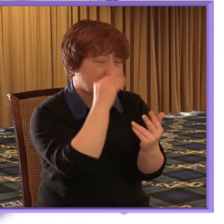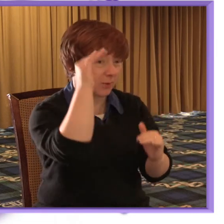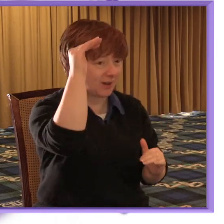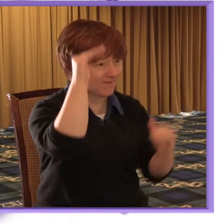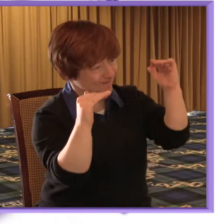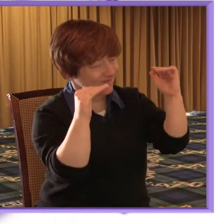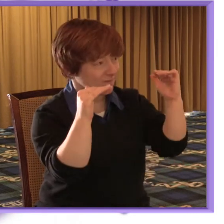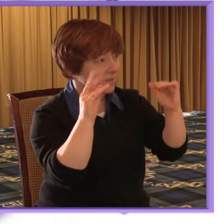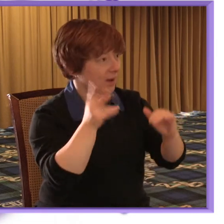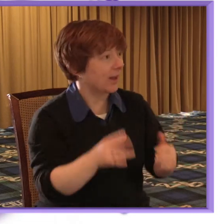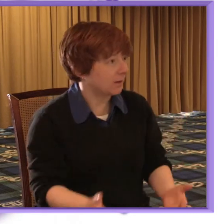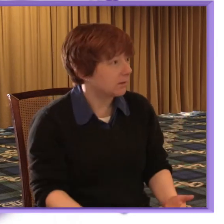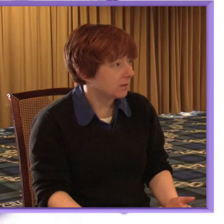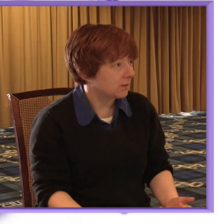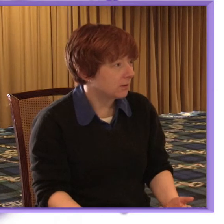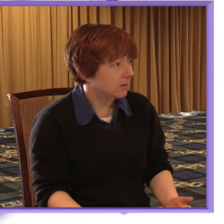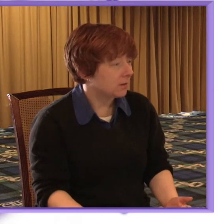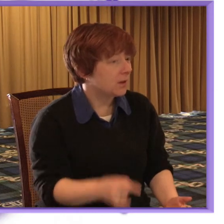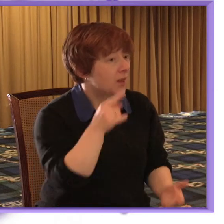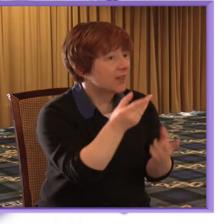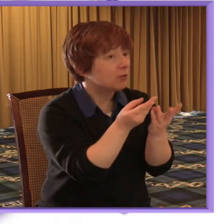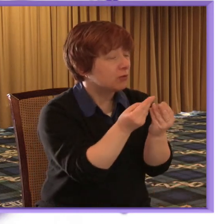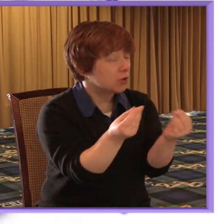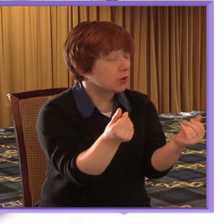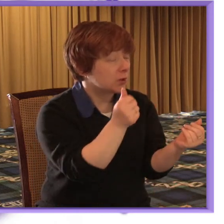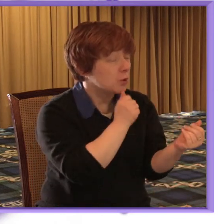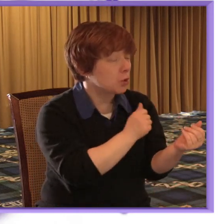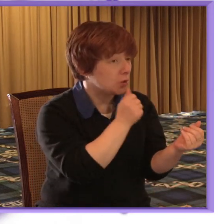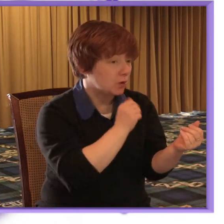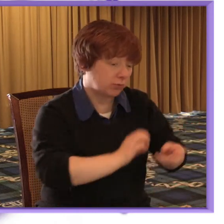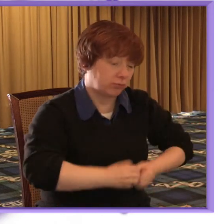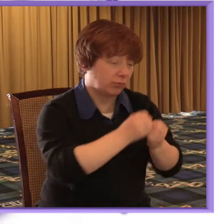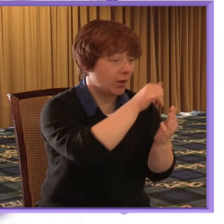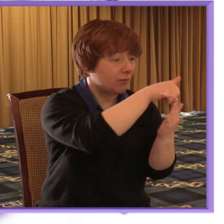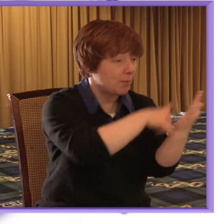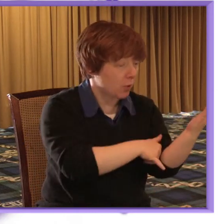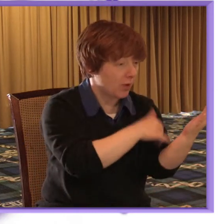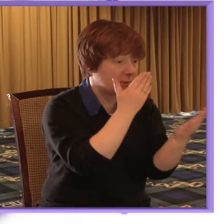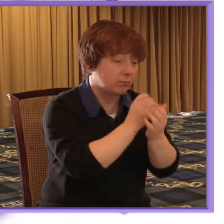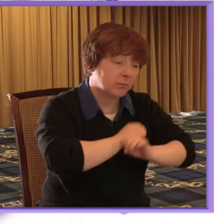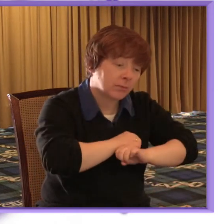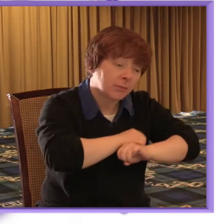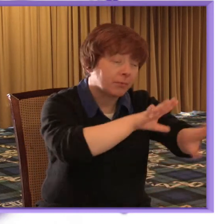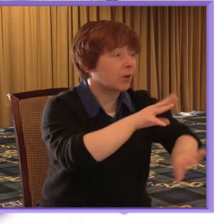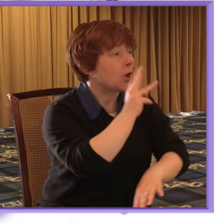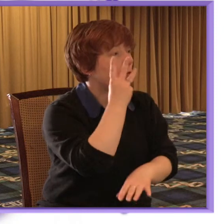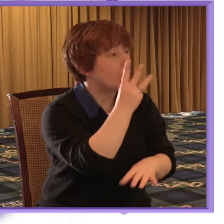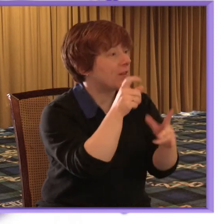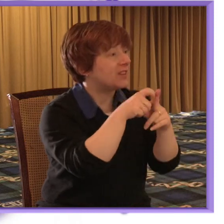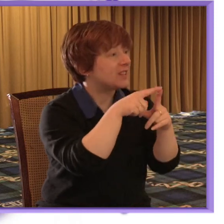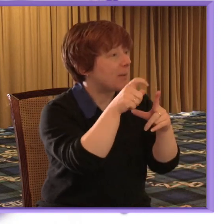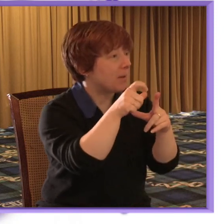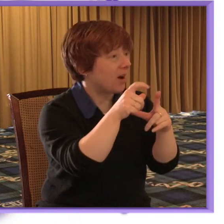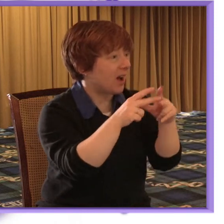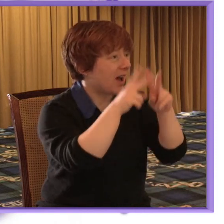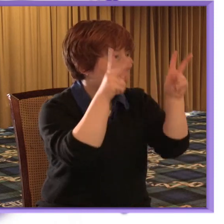this these resources were utilised to write the report which was launched on the 3rd of December at the Houses of Parliament in